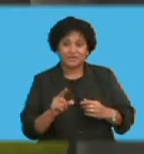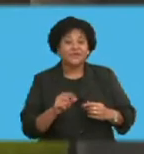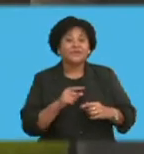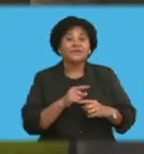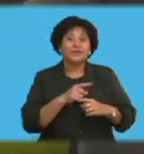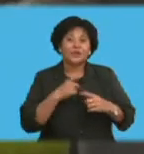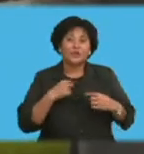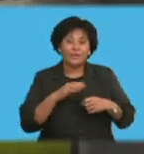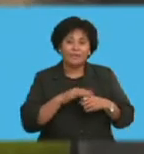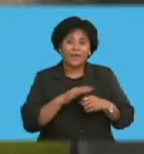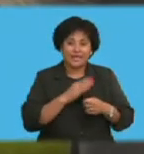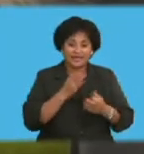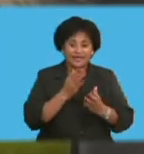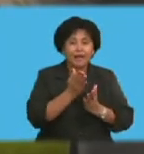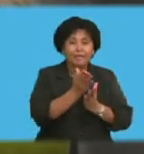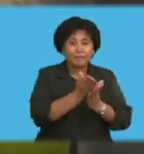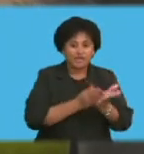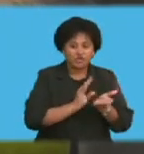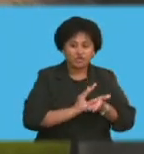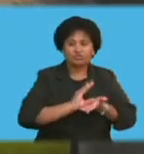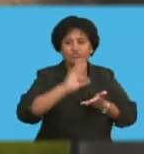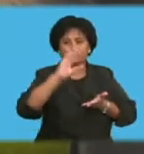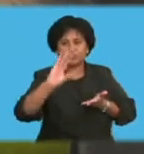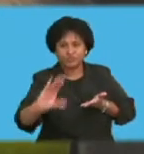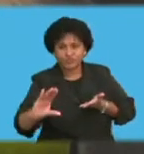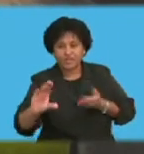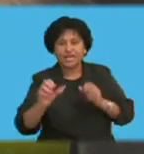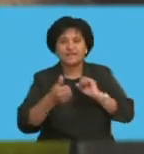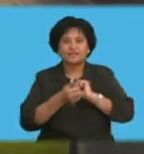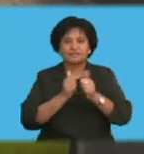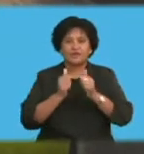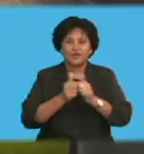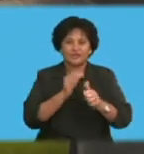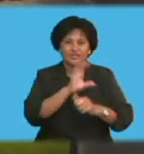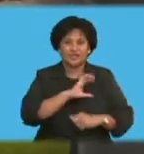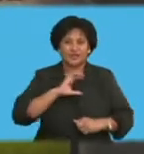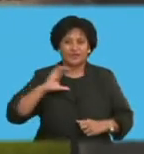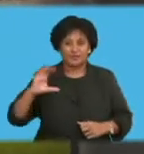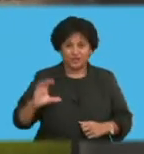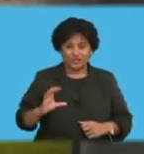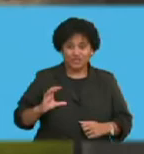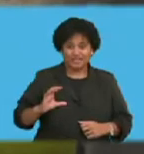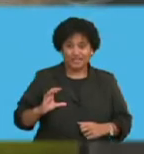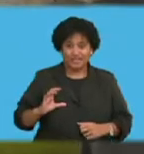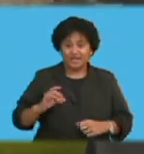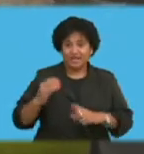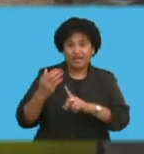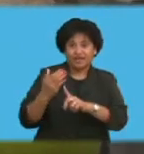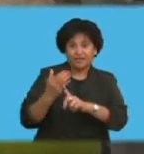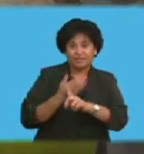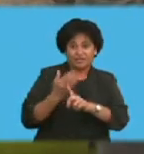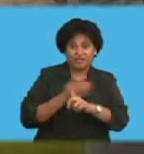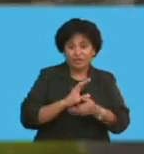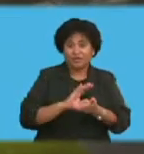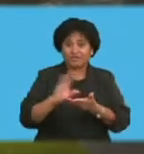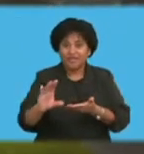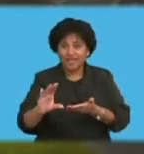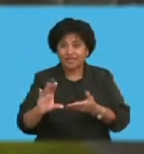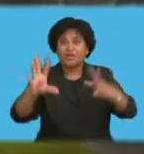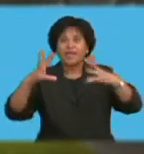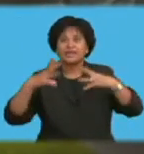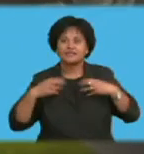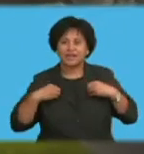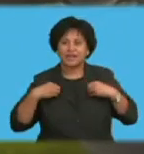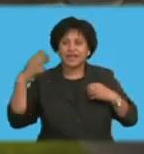allocations to the Sports Commission, and the Sports Commission, of course, prior to that, accepts any applications